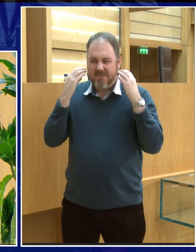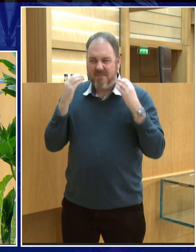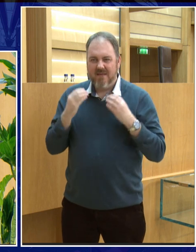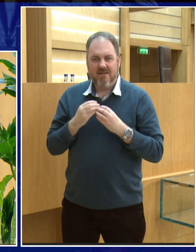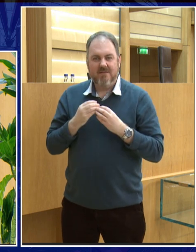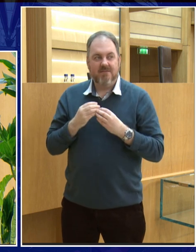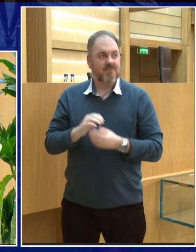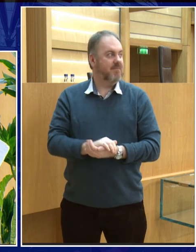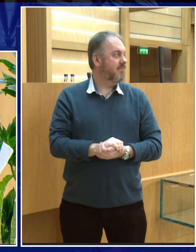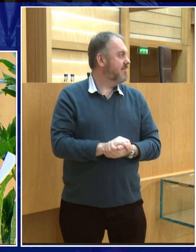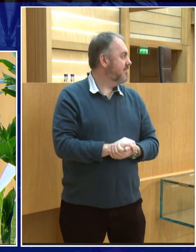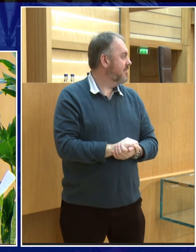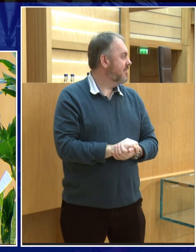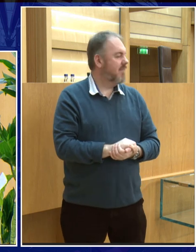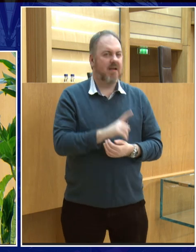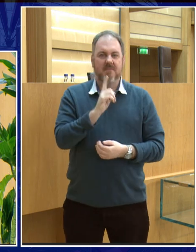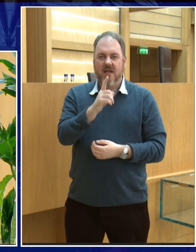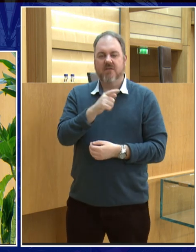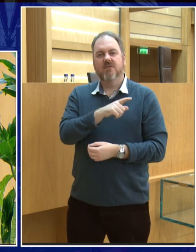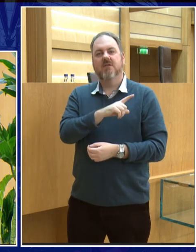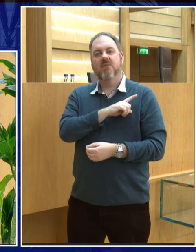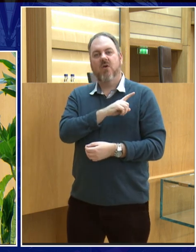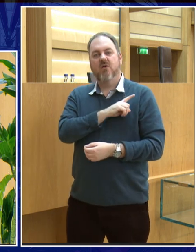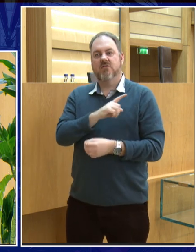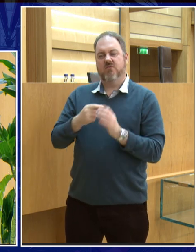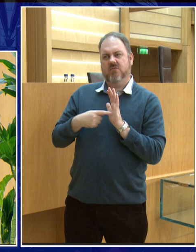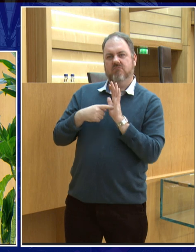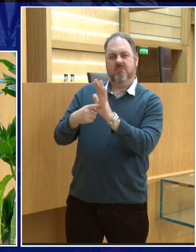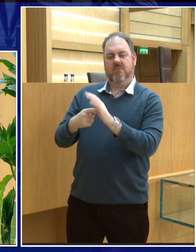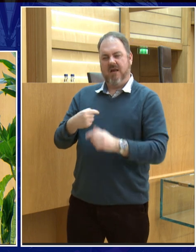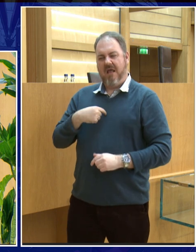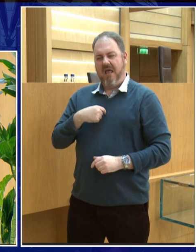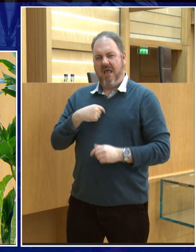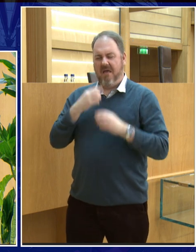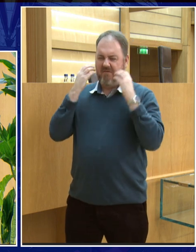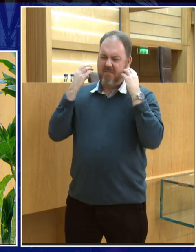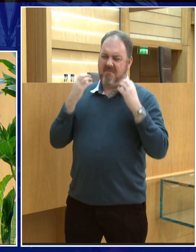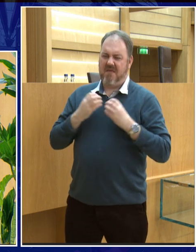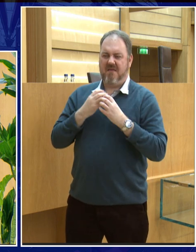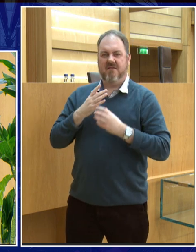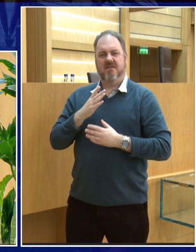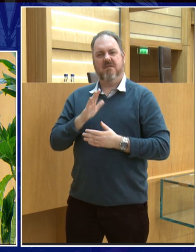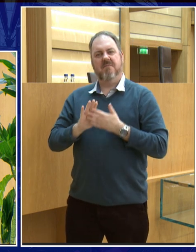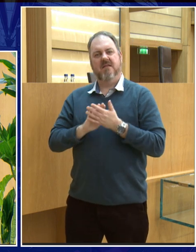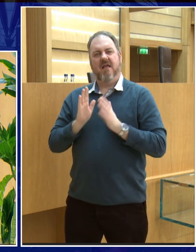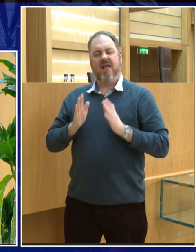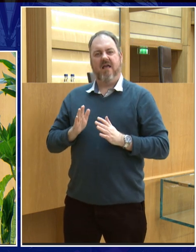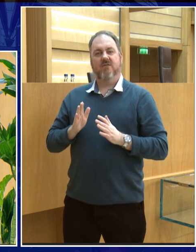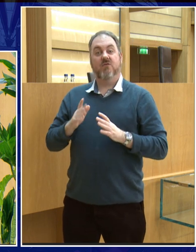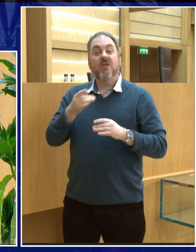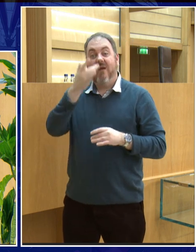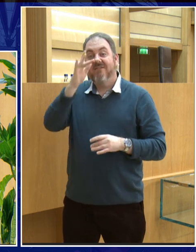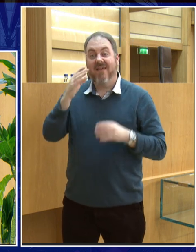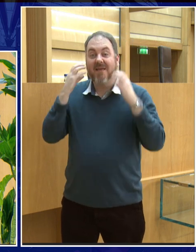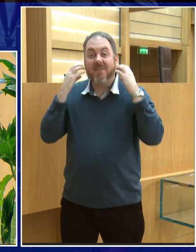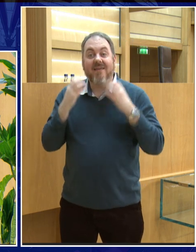because she was speaking to many of her male colleagues to show that she had, you know, she was sort of an important woman, she used to have to wear a beard.